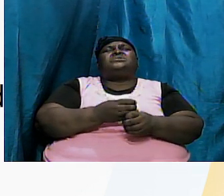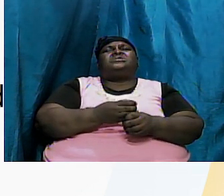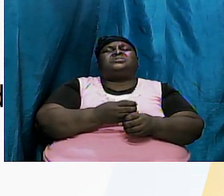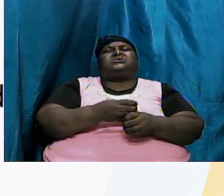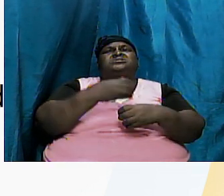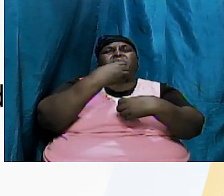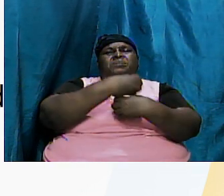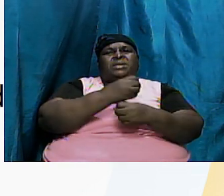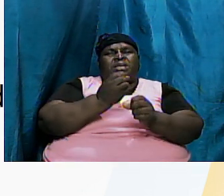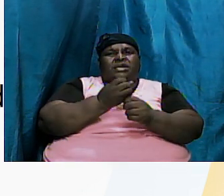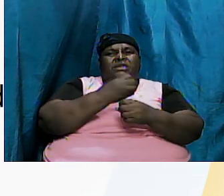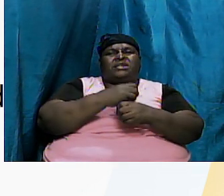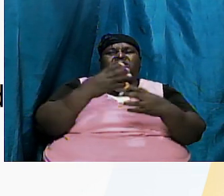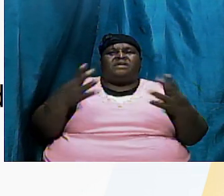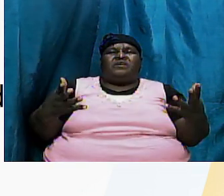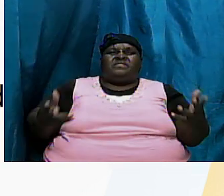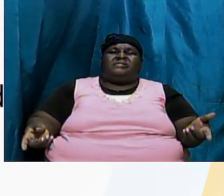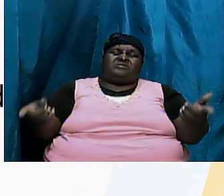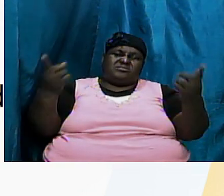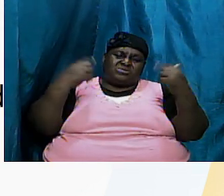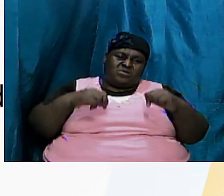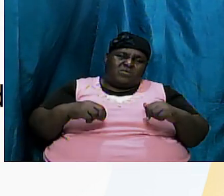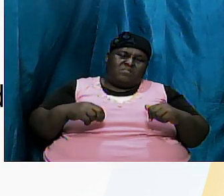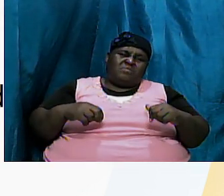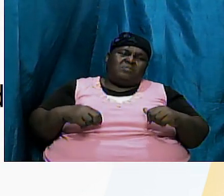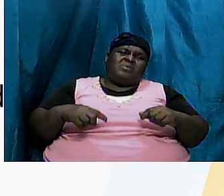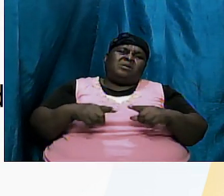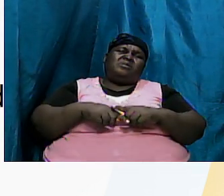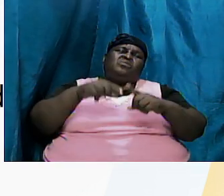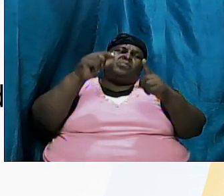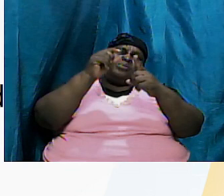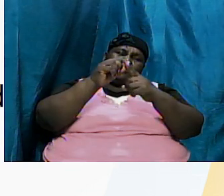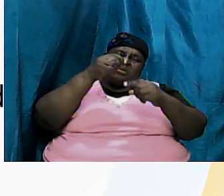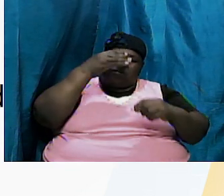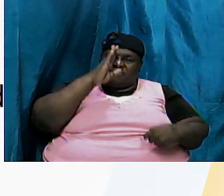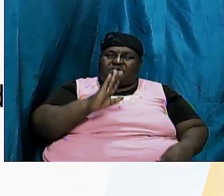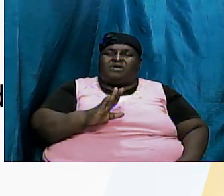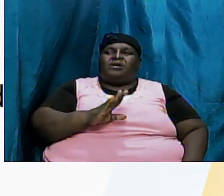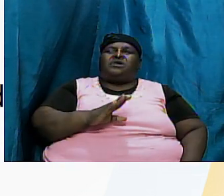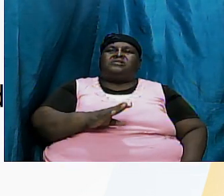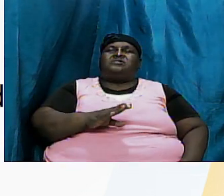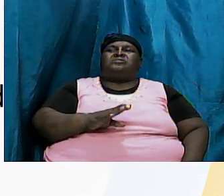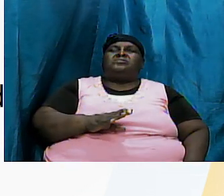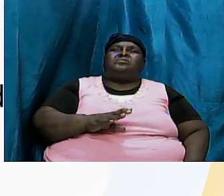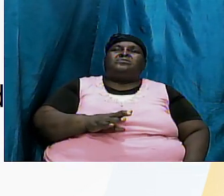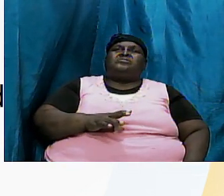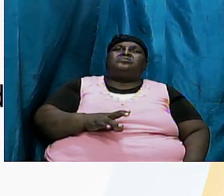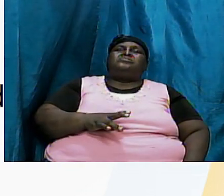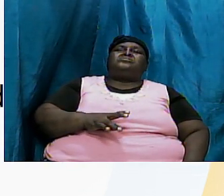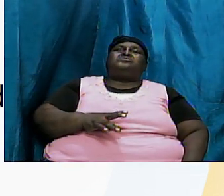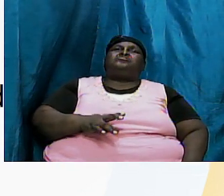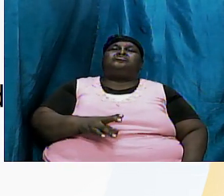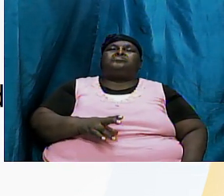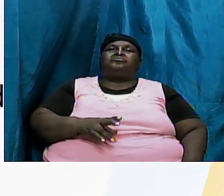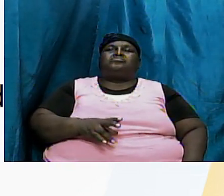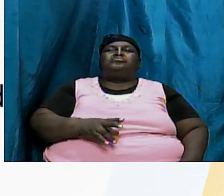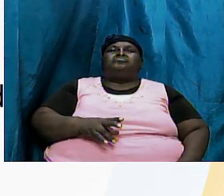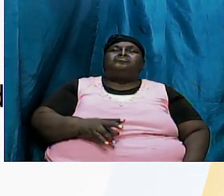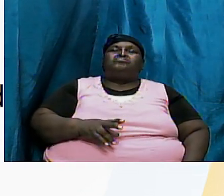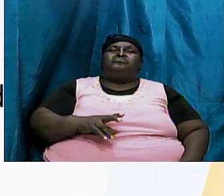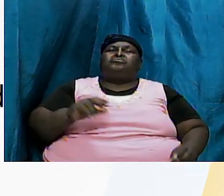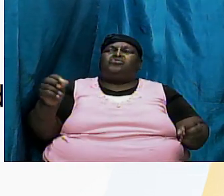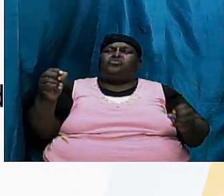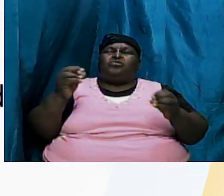things came about as a result of the word of God it does not go into any depth to